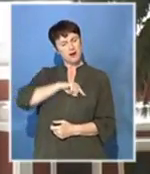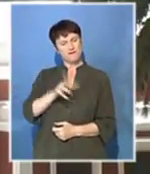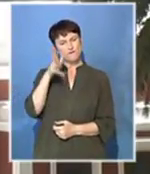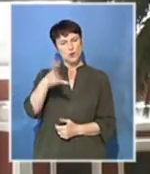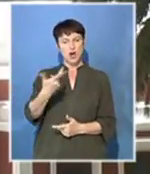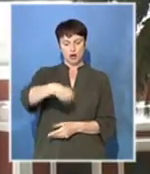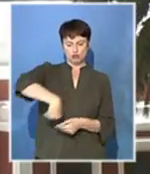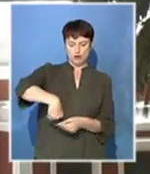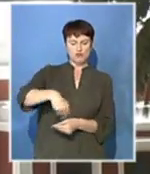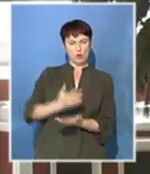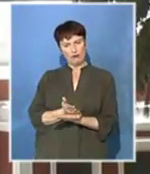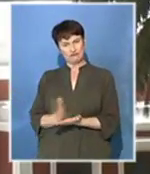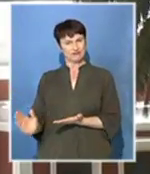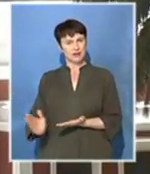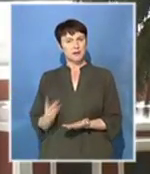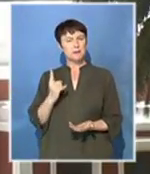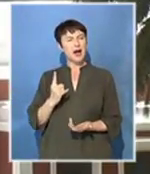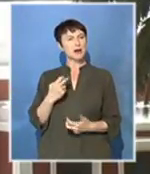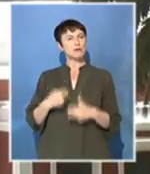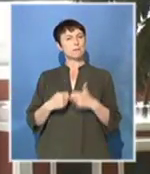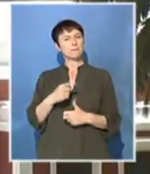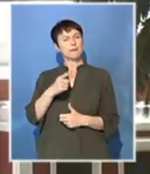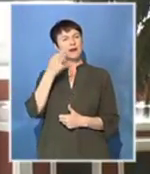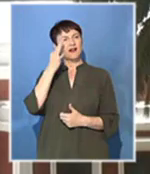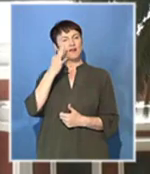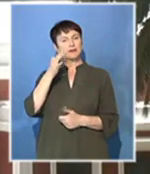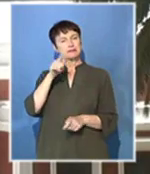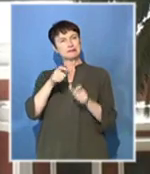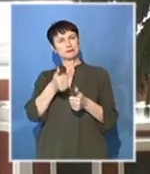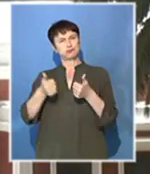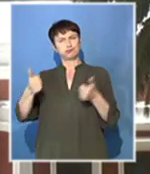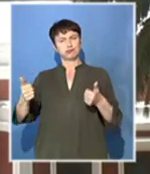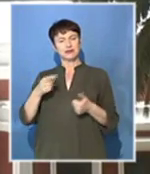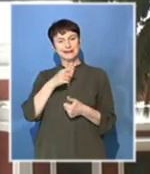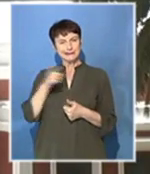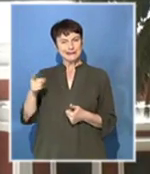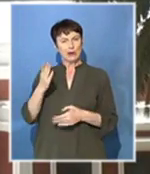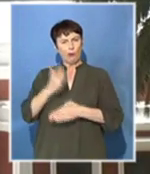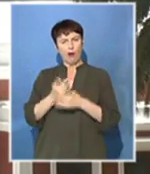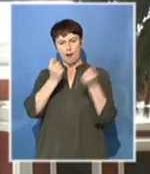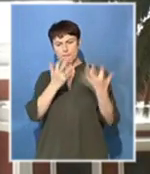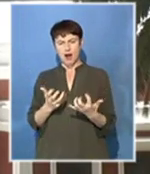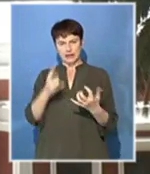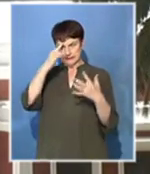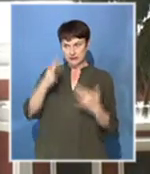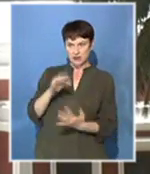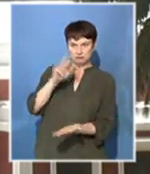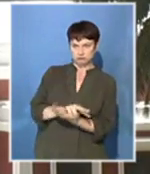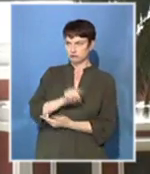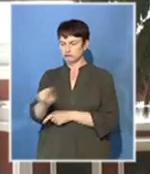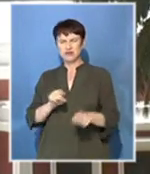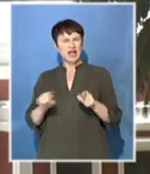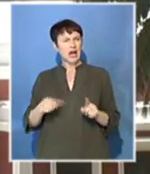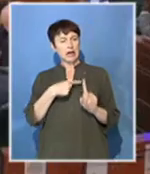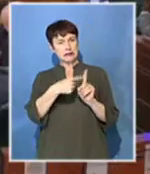yet the very people at the heart of government transaction have their ethics unchecked, then this talk about fighting